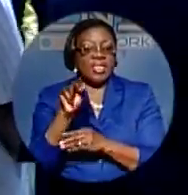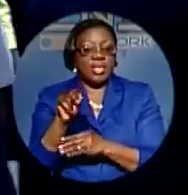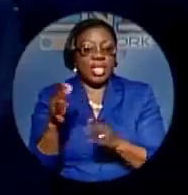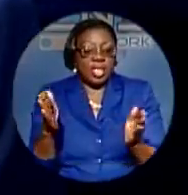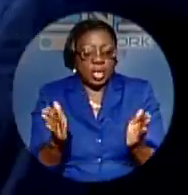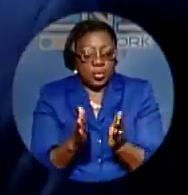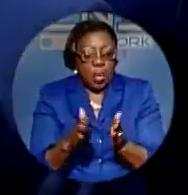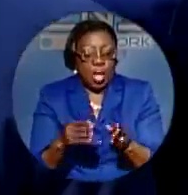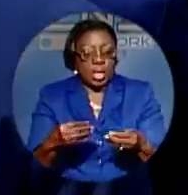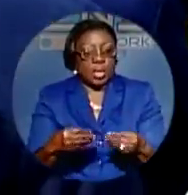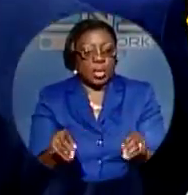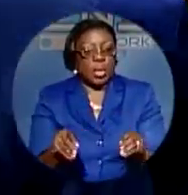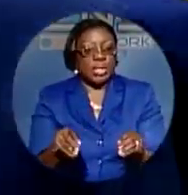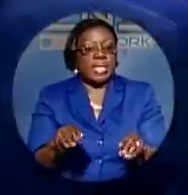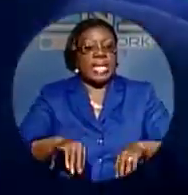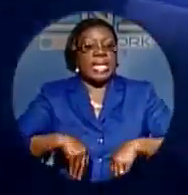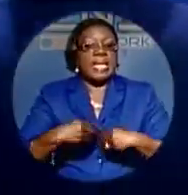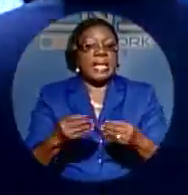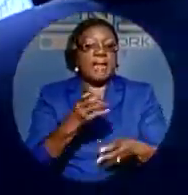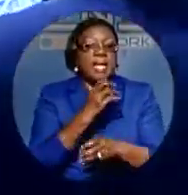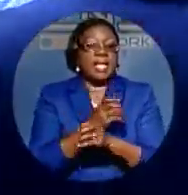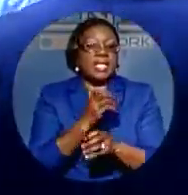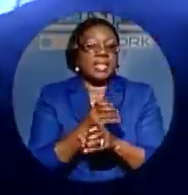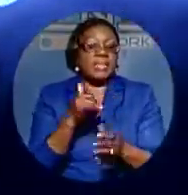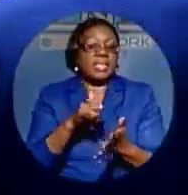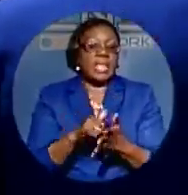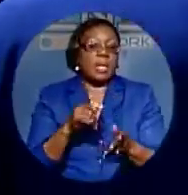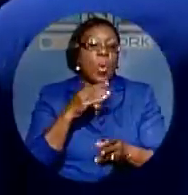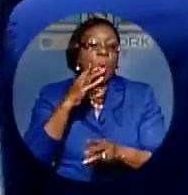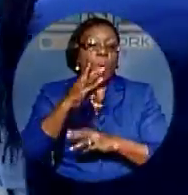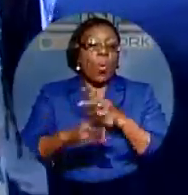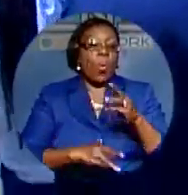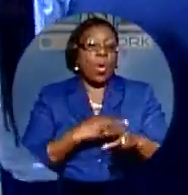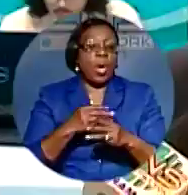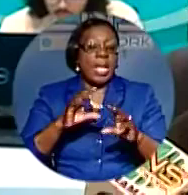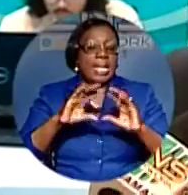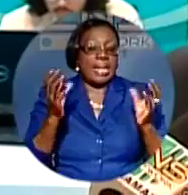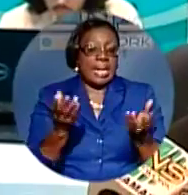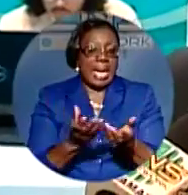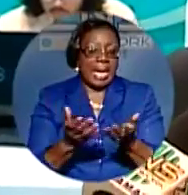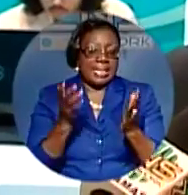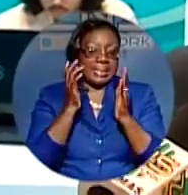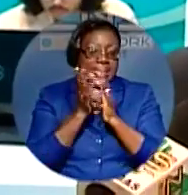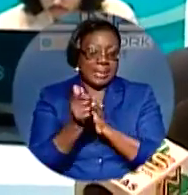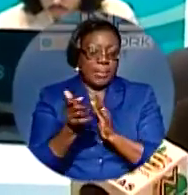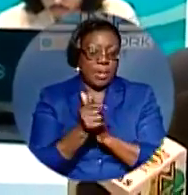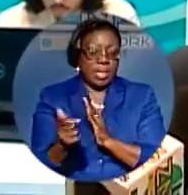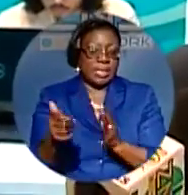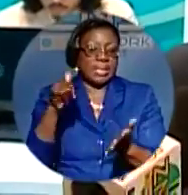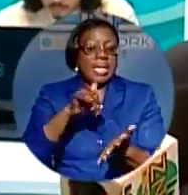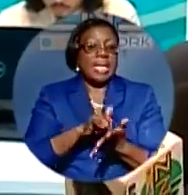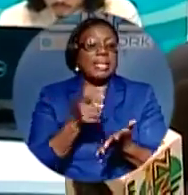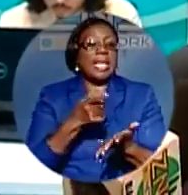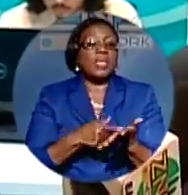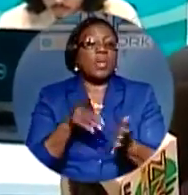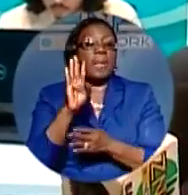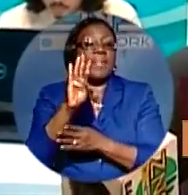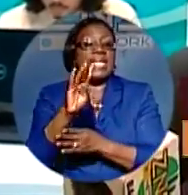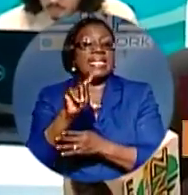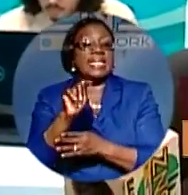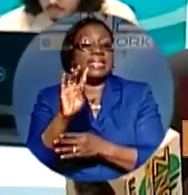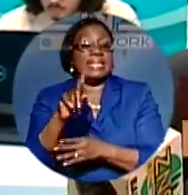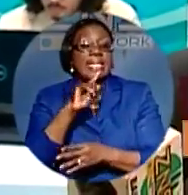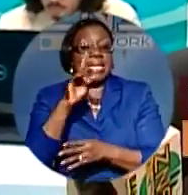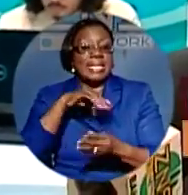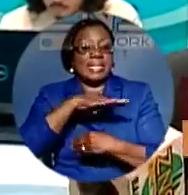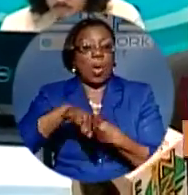customers that world-class experience is what BTC is all about. It's a very demanding and challenging role. It certainly